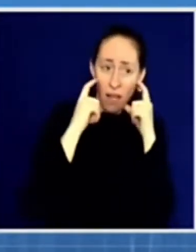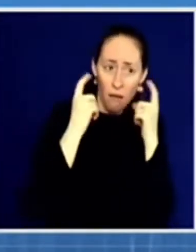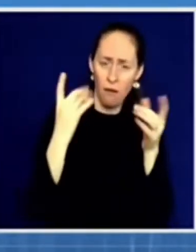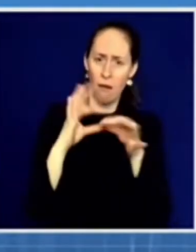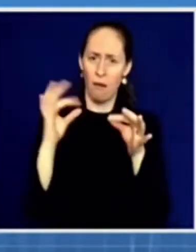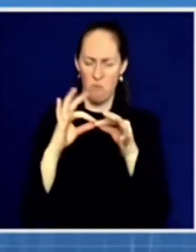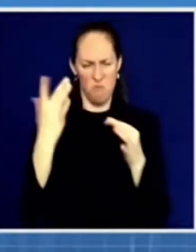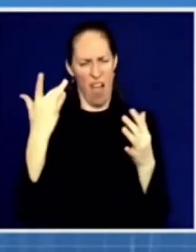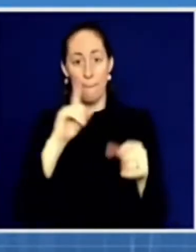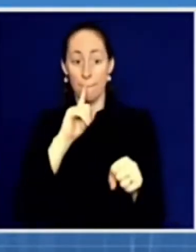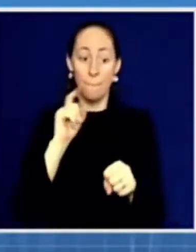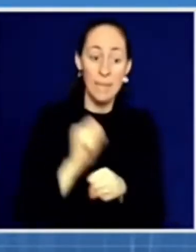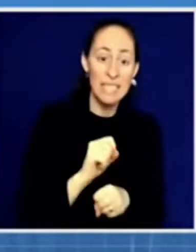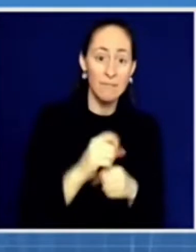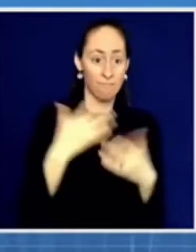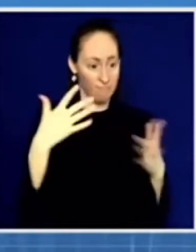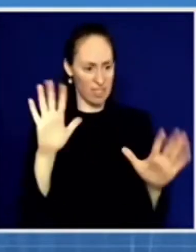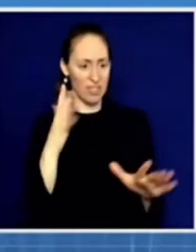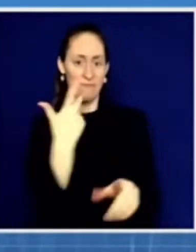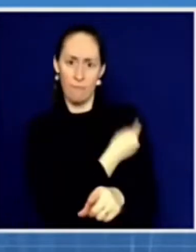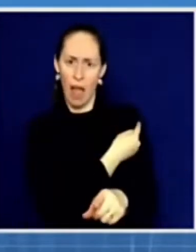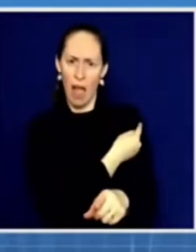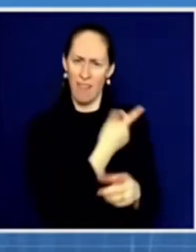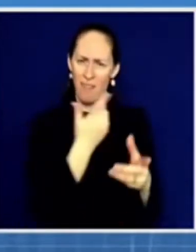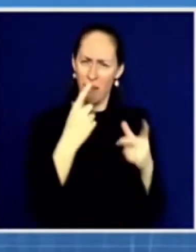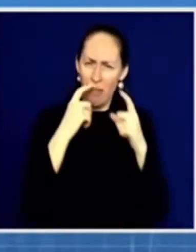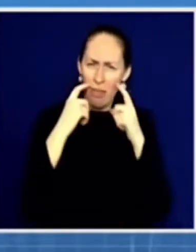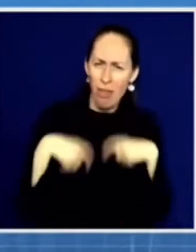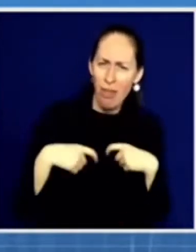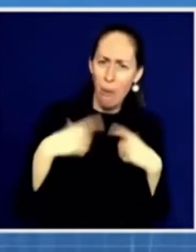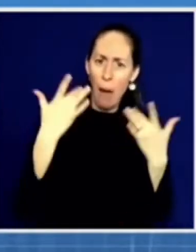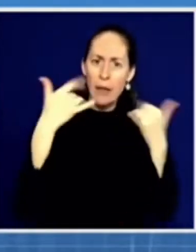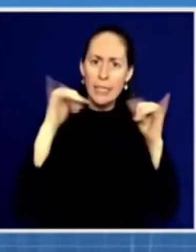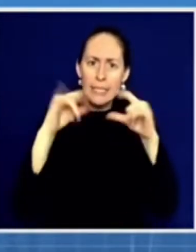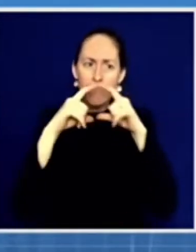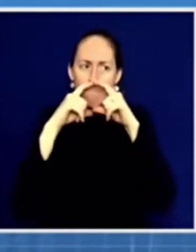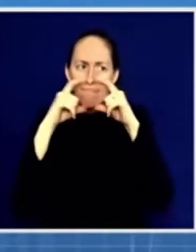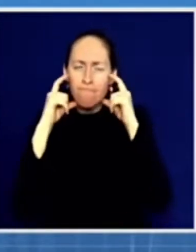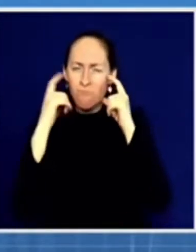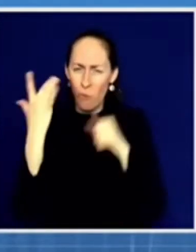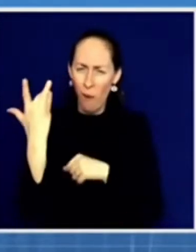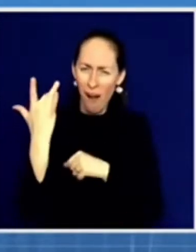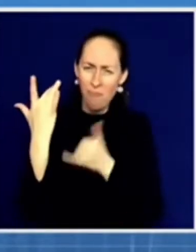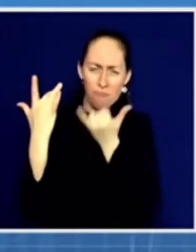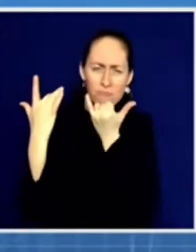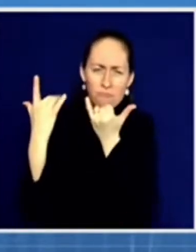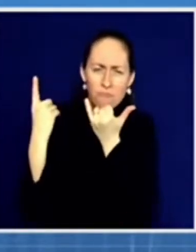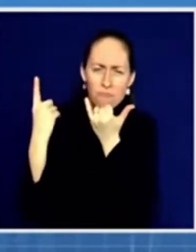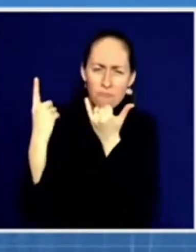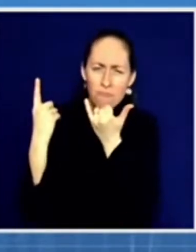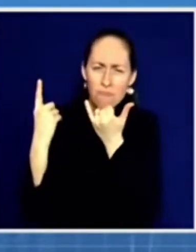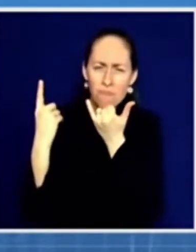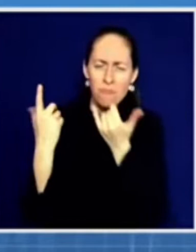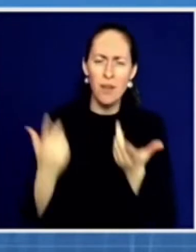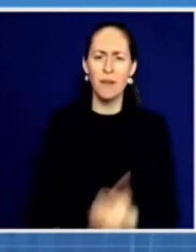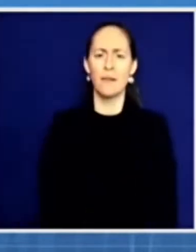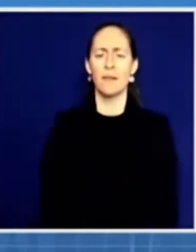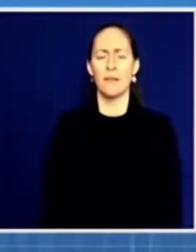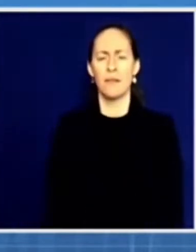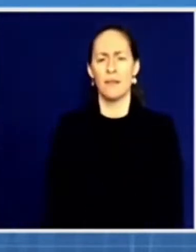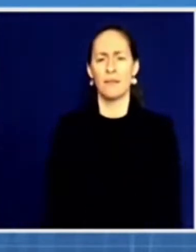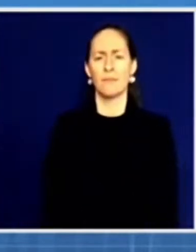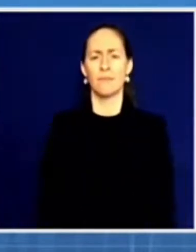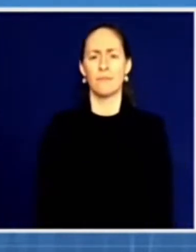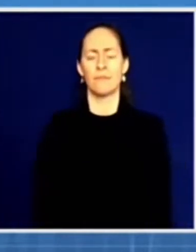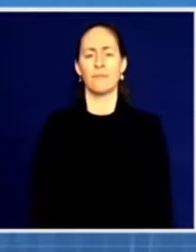vaccinated? Thanks. So in terms of travel from India, we remain in very close contact